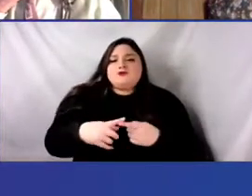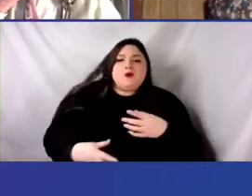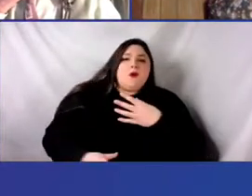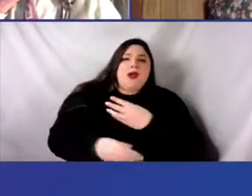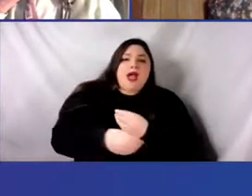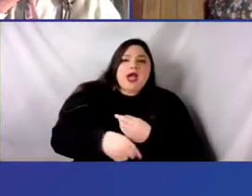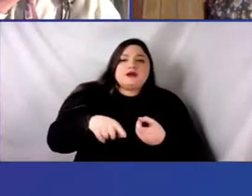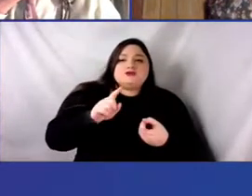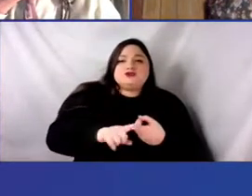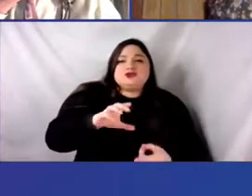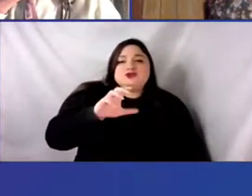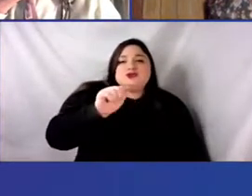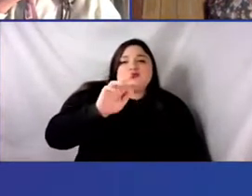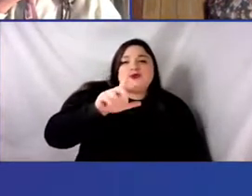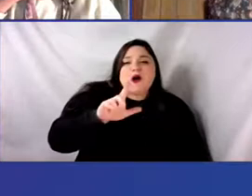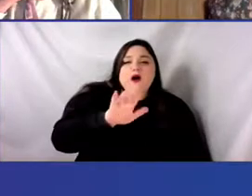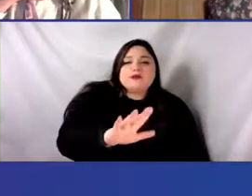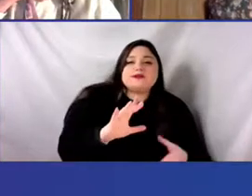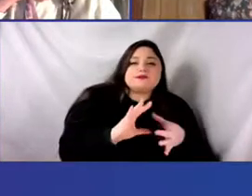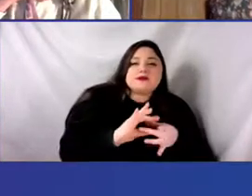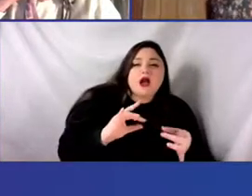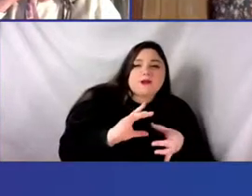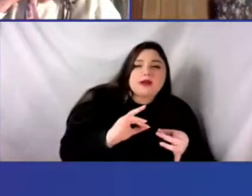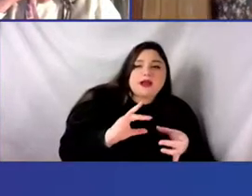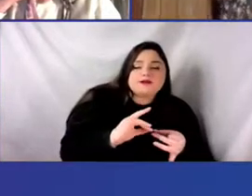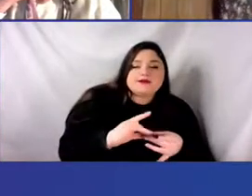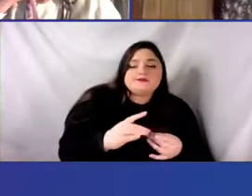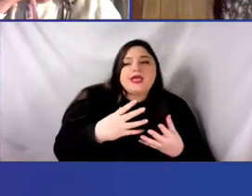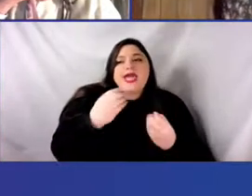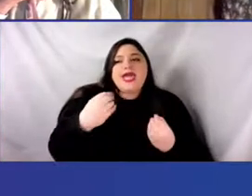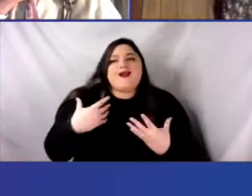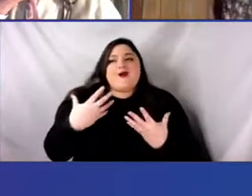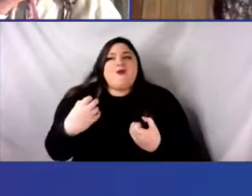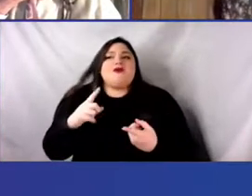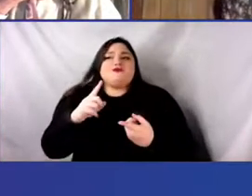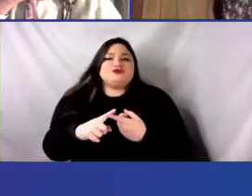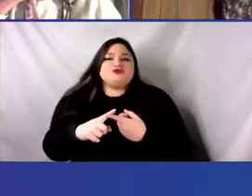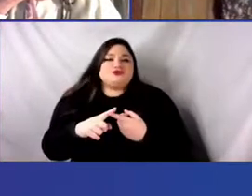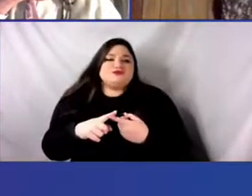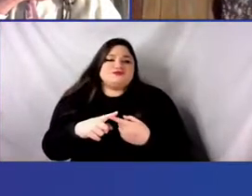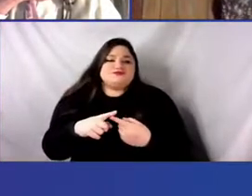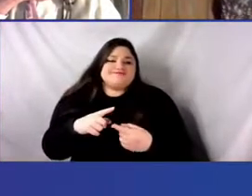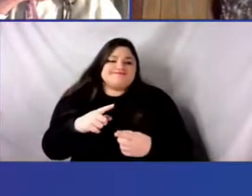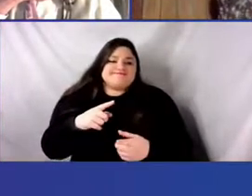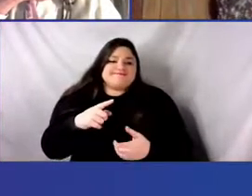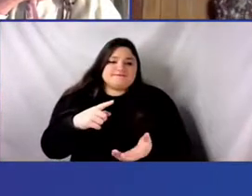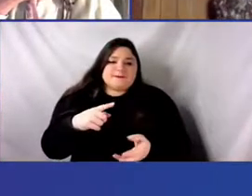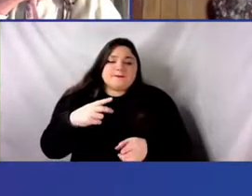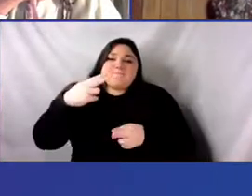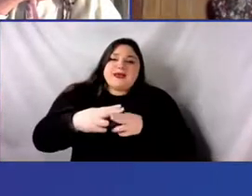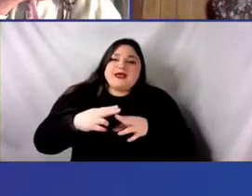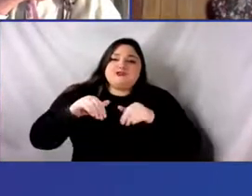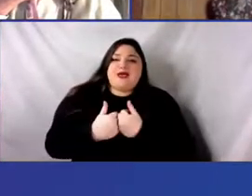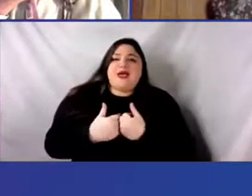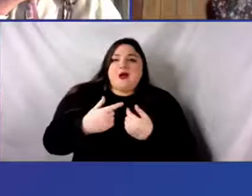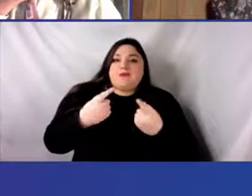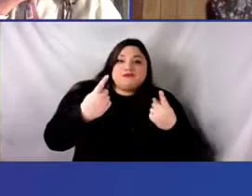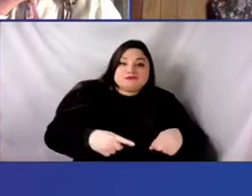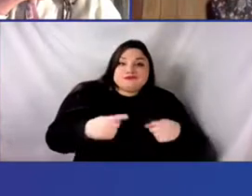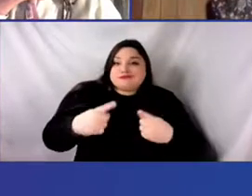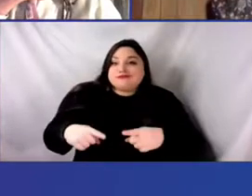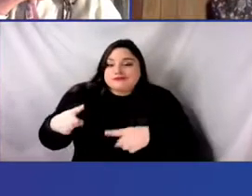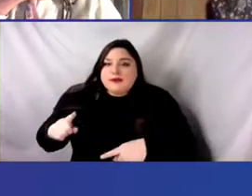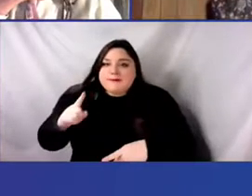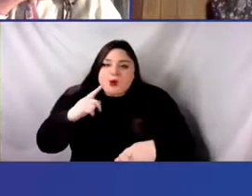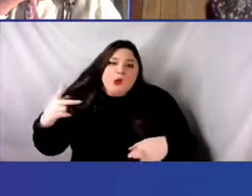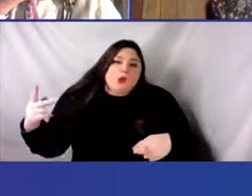want to say about these events, you know, ex exasperating, um, to now. And what I would like to